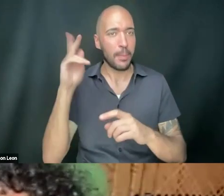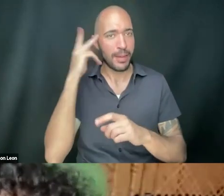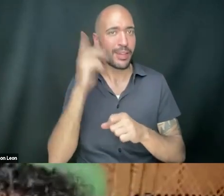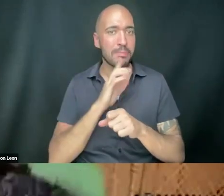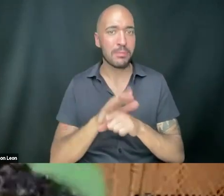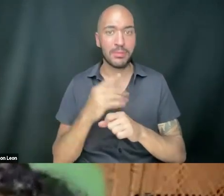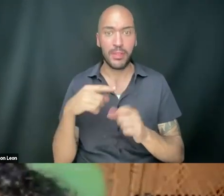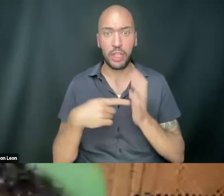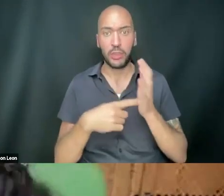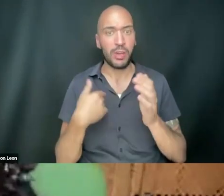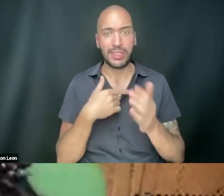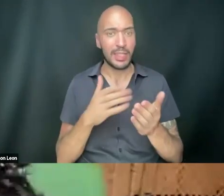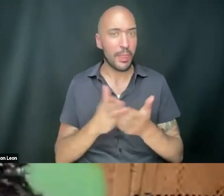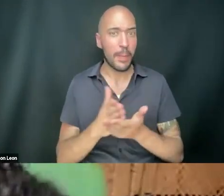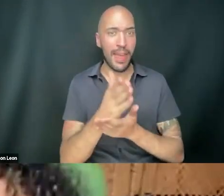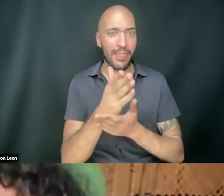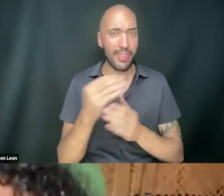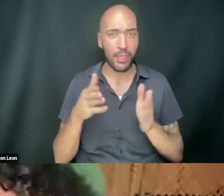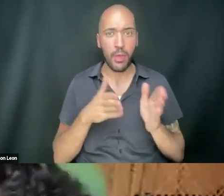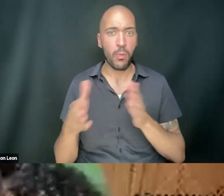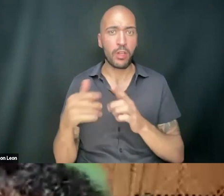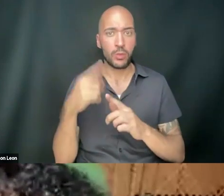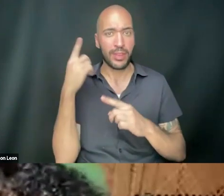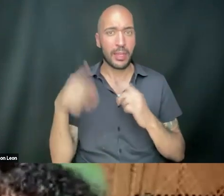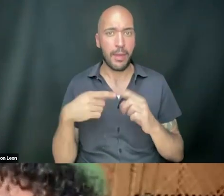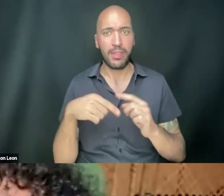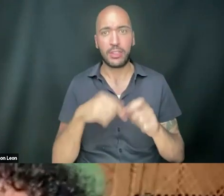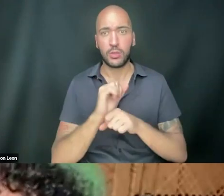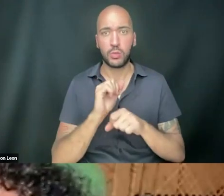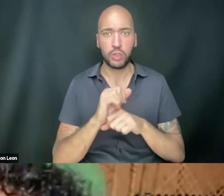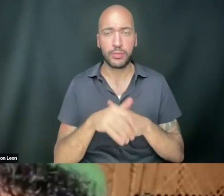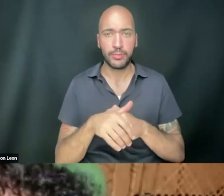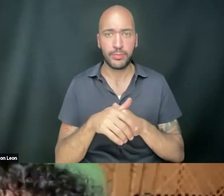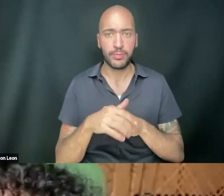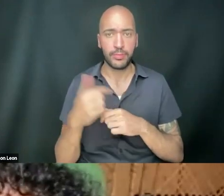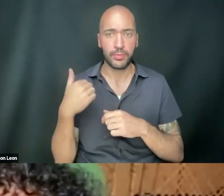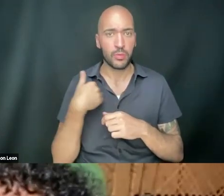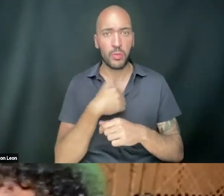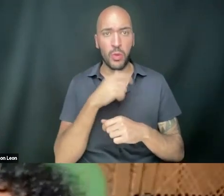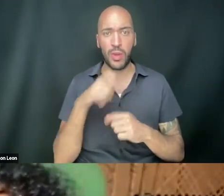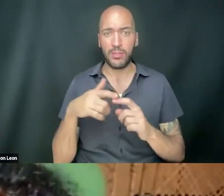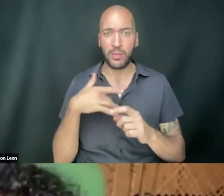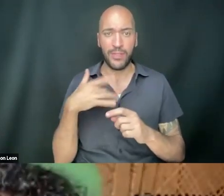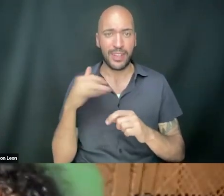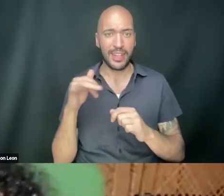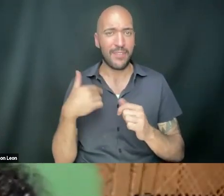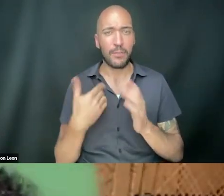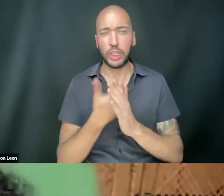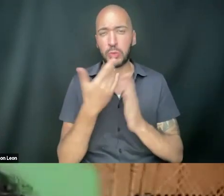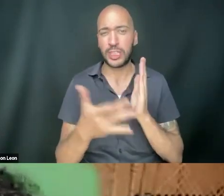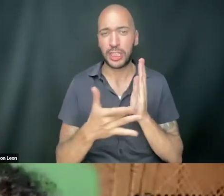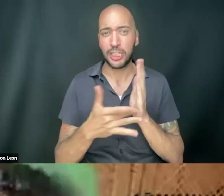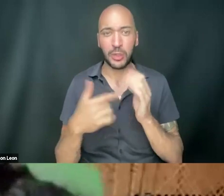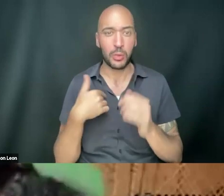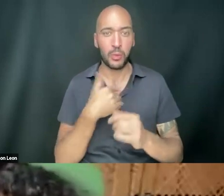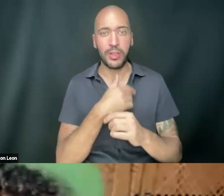Because they showed us a path and they showed us a way to think about this work. And so that we don't have to feel like, even though we have new technologies, right, so we